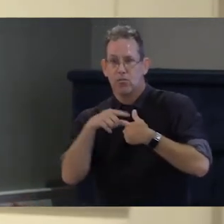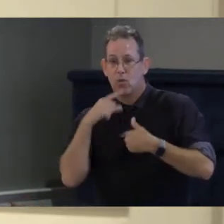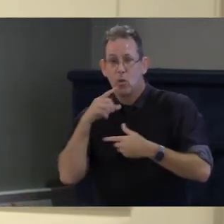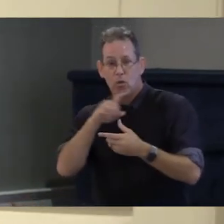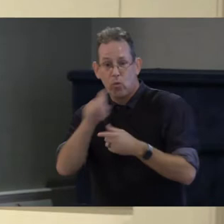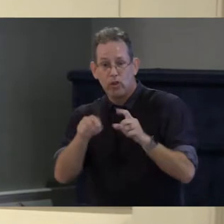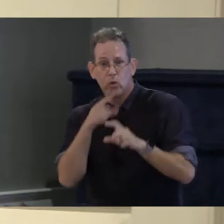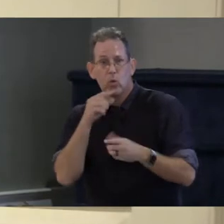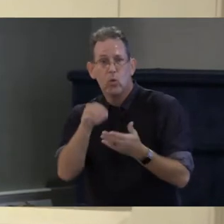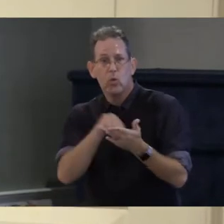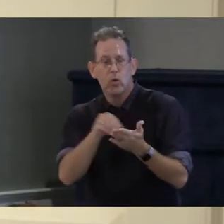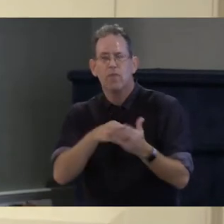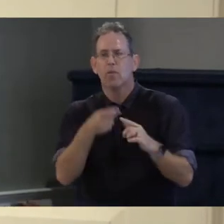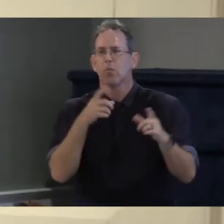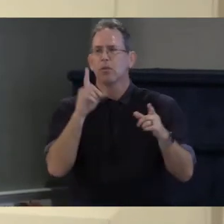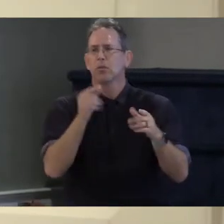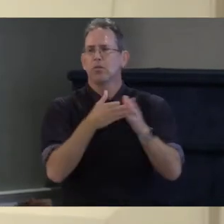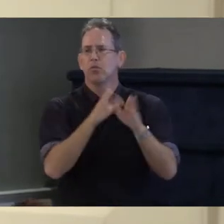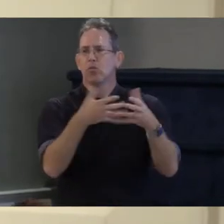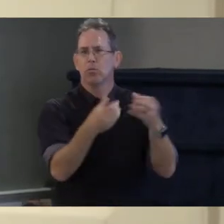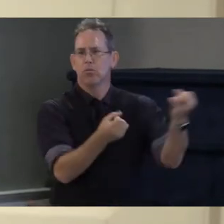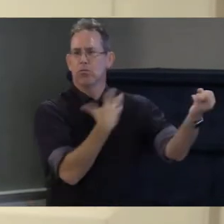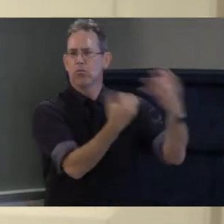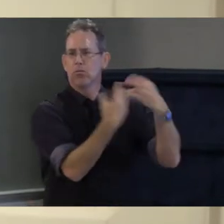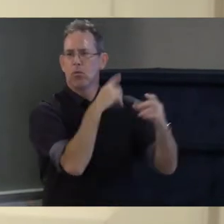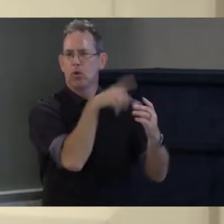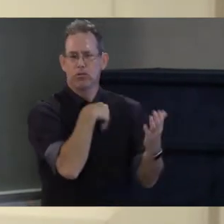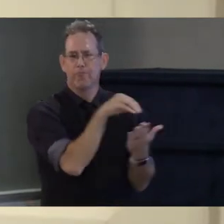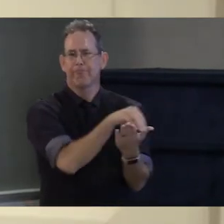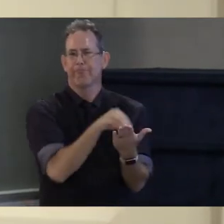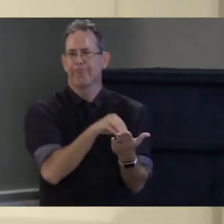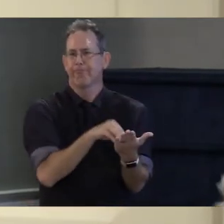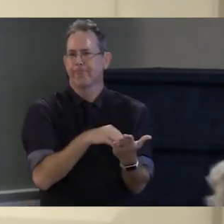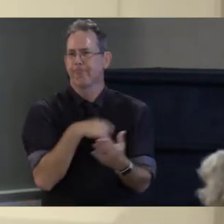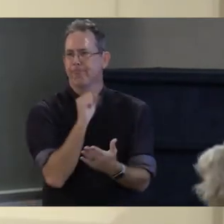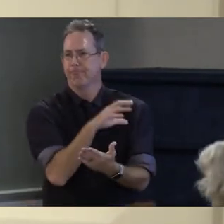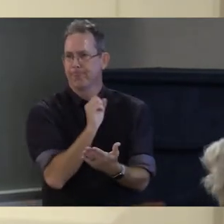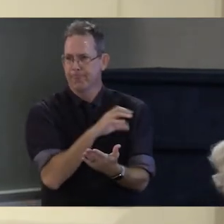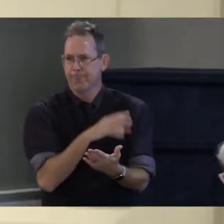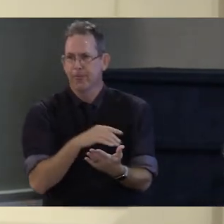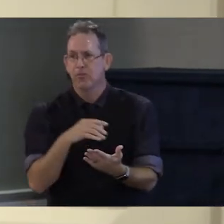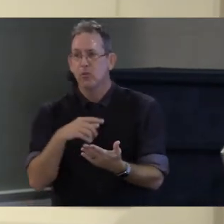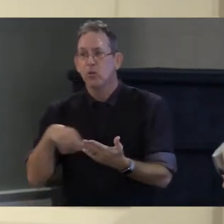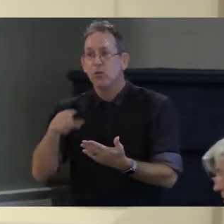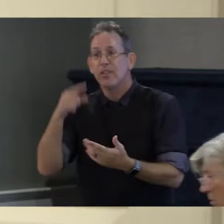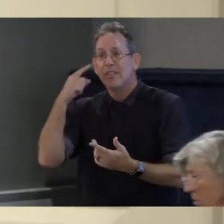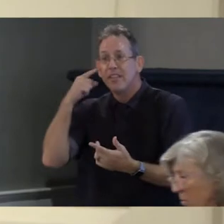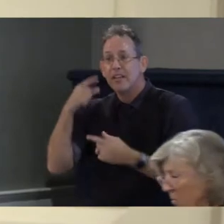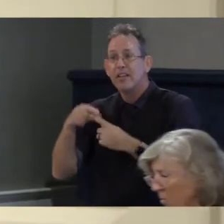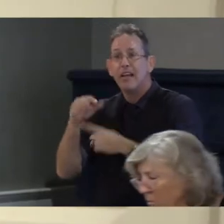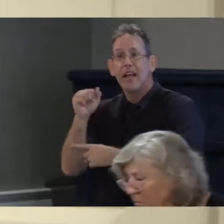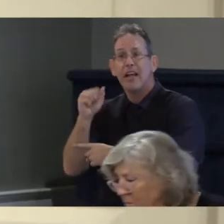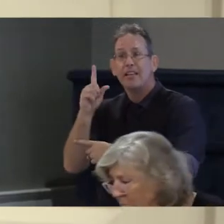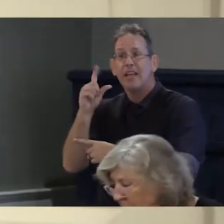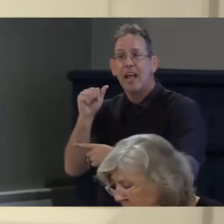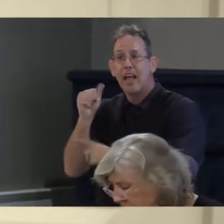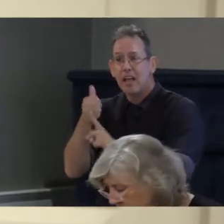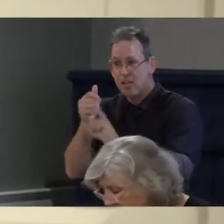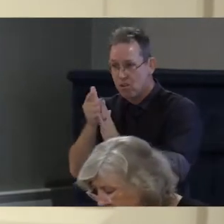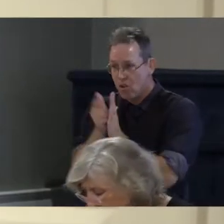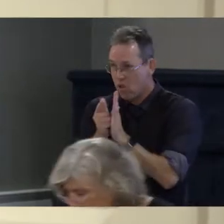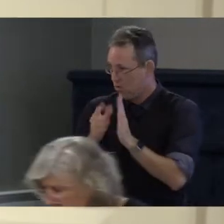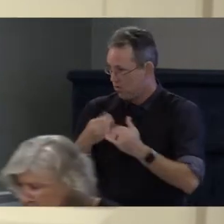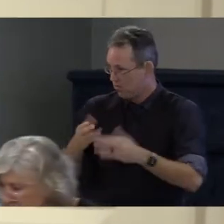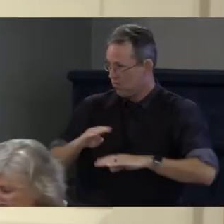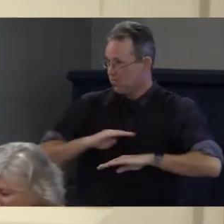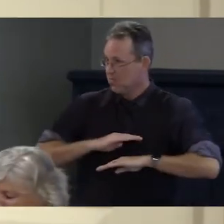do you think the ADA provides adequate protection for people with disabilities and the deaf if not what changes would you